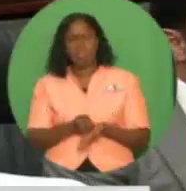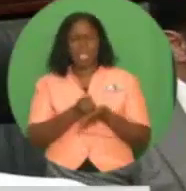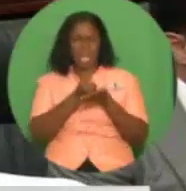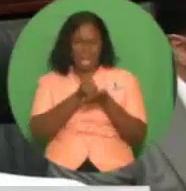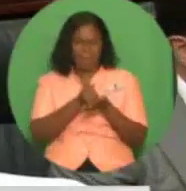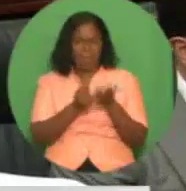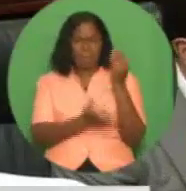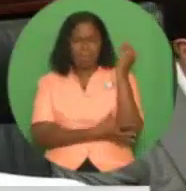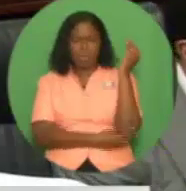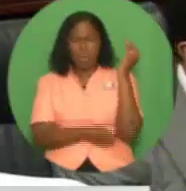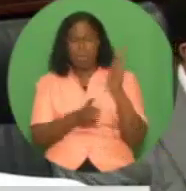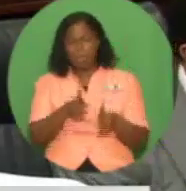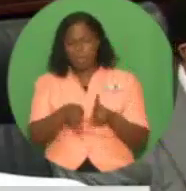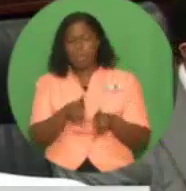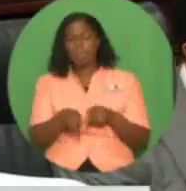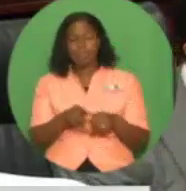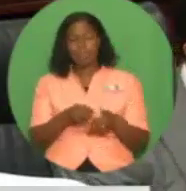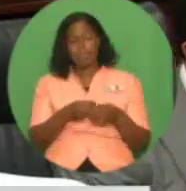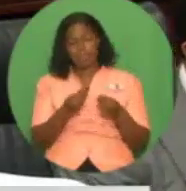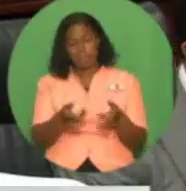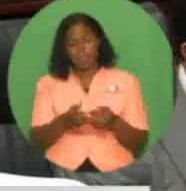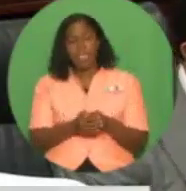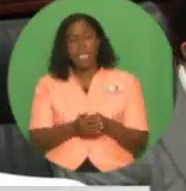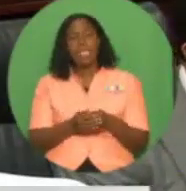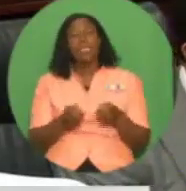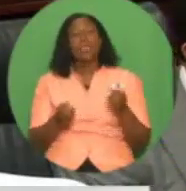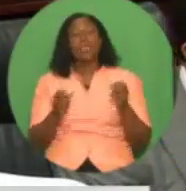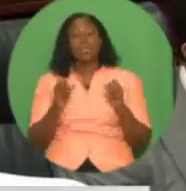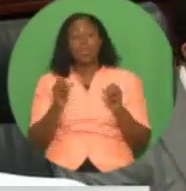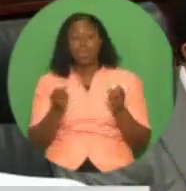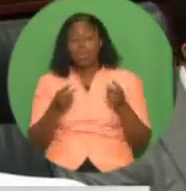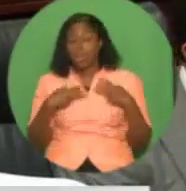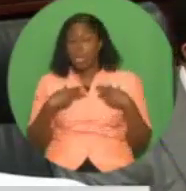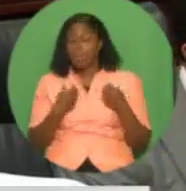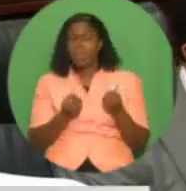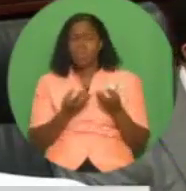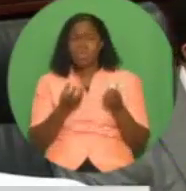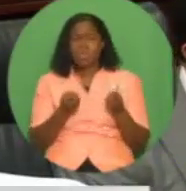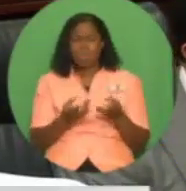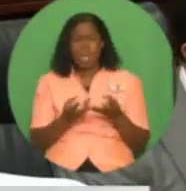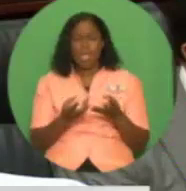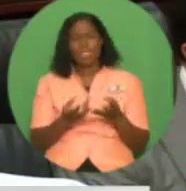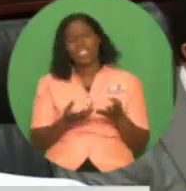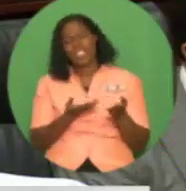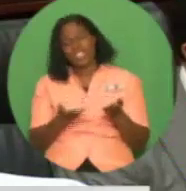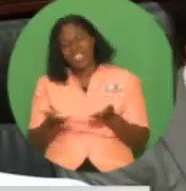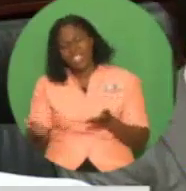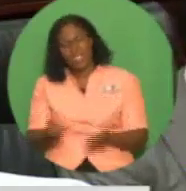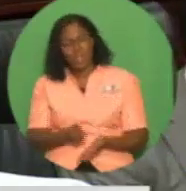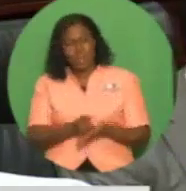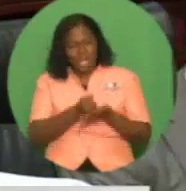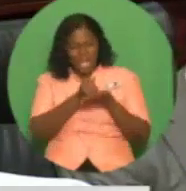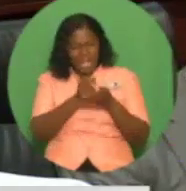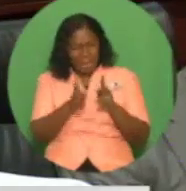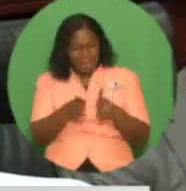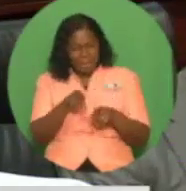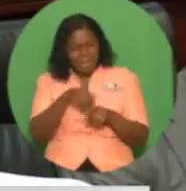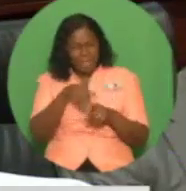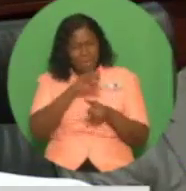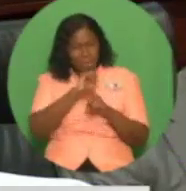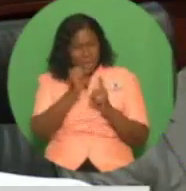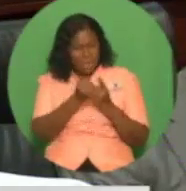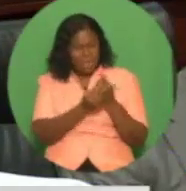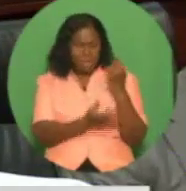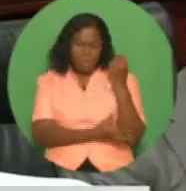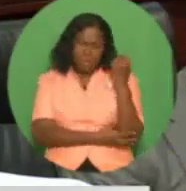Speaker, we are approving the delivery of these social services very shortly. All recipients of grants will receive funds in their